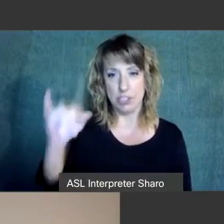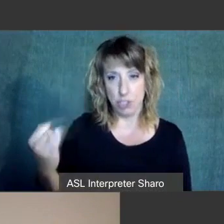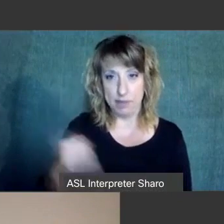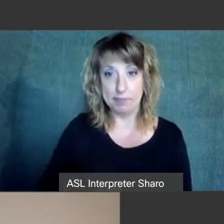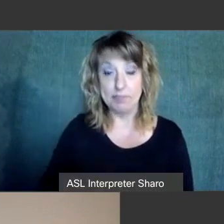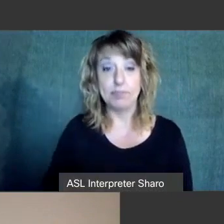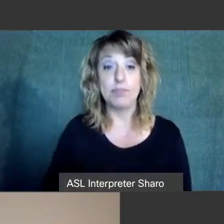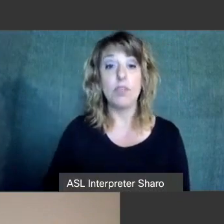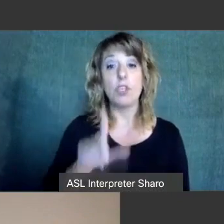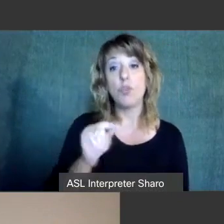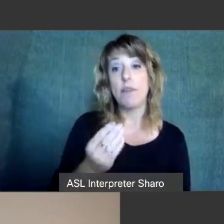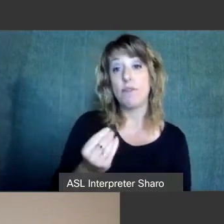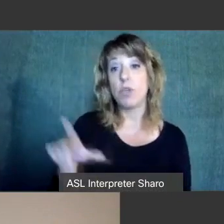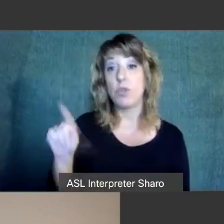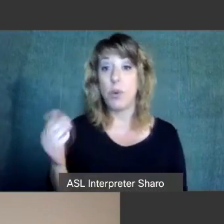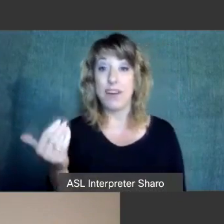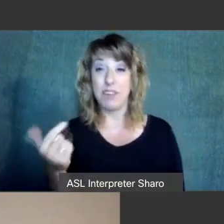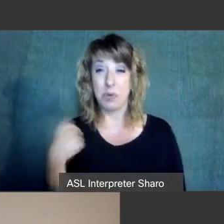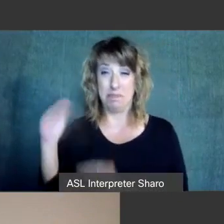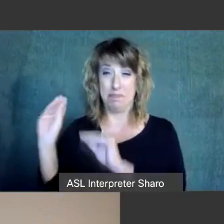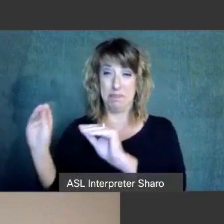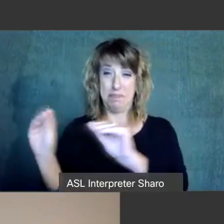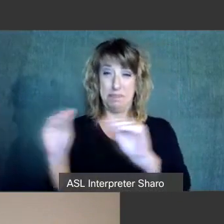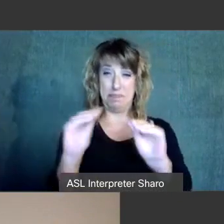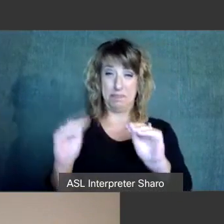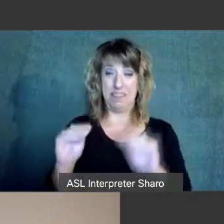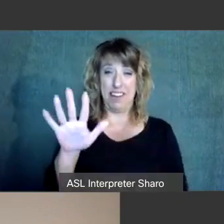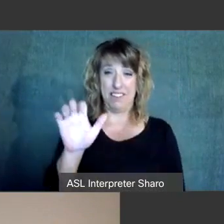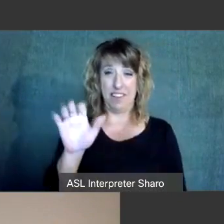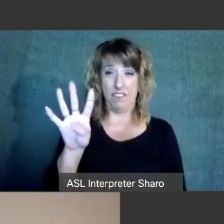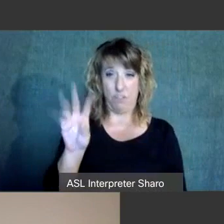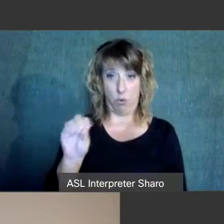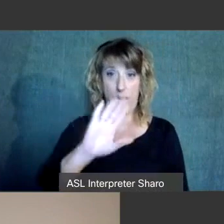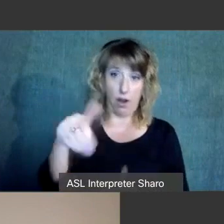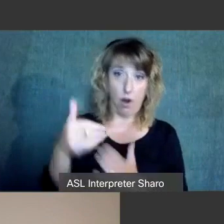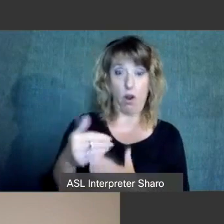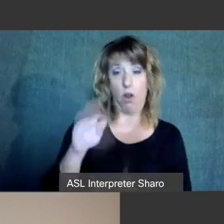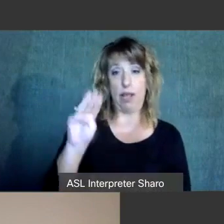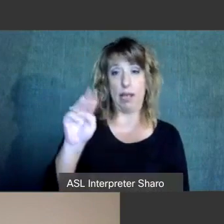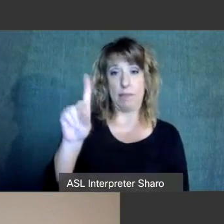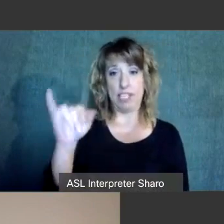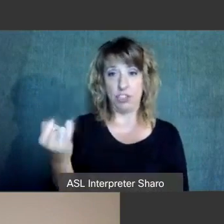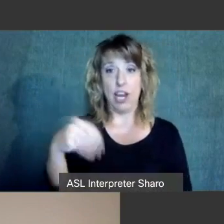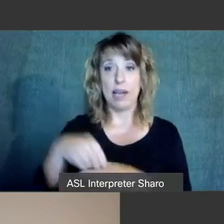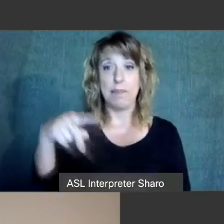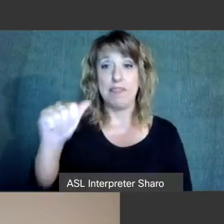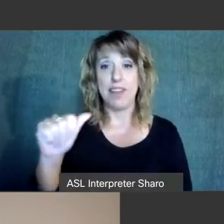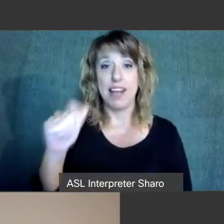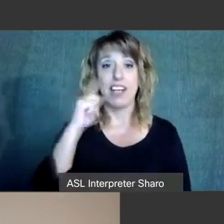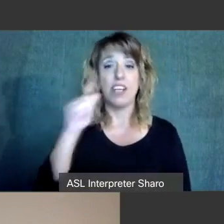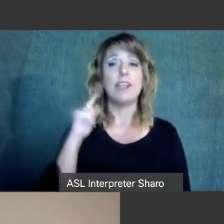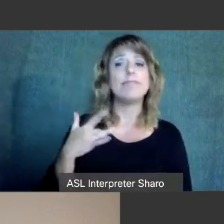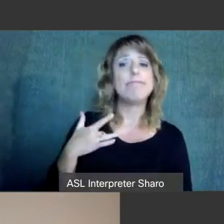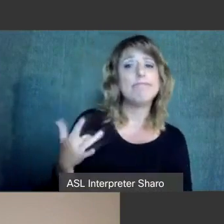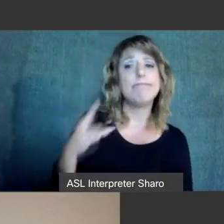we trained all 540 MDJs in the Commonwealth of Pennsylvania on traits of autism